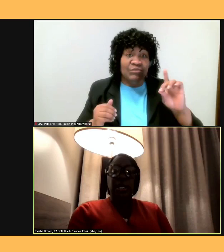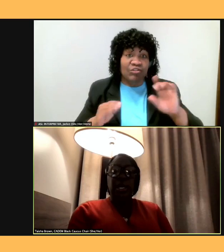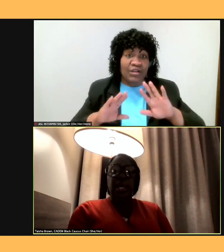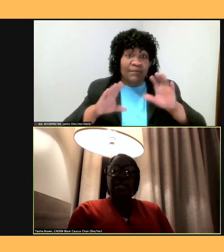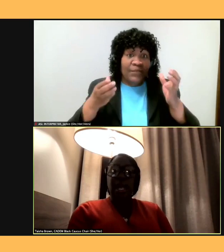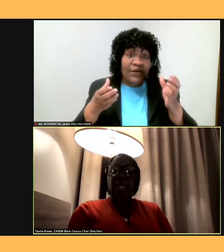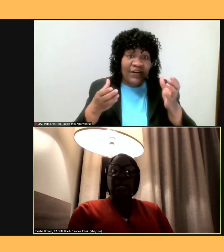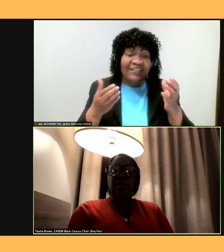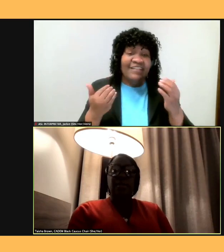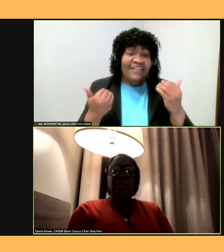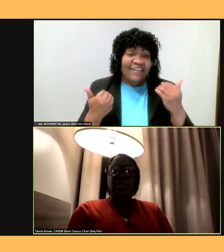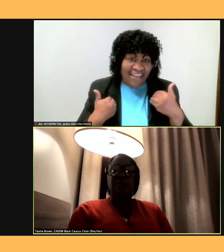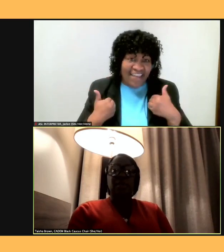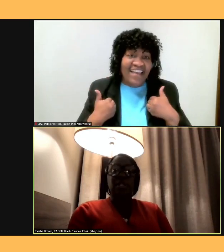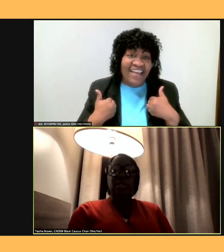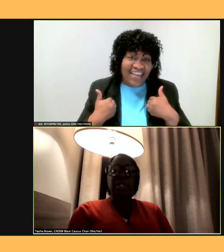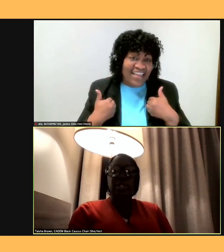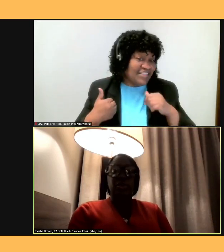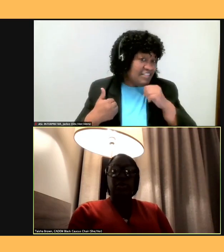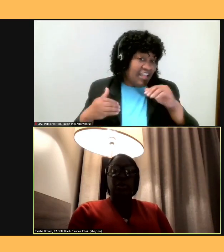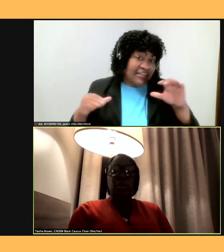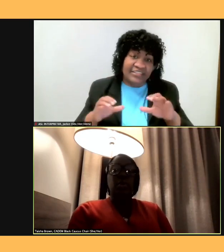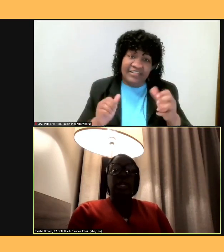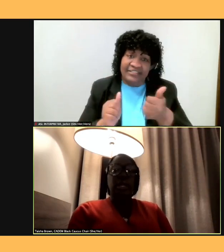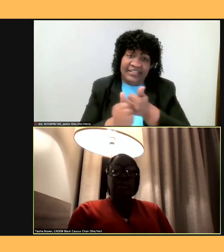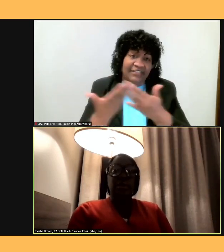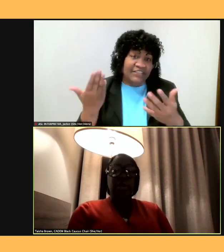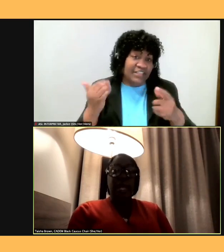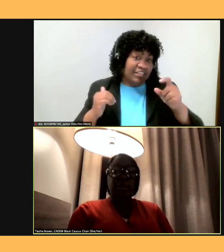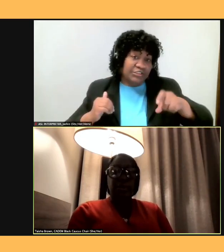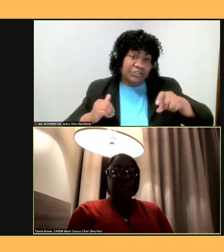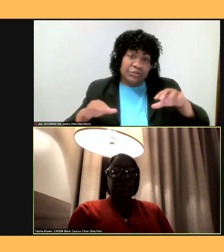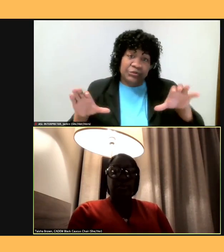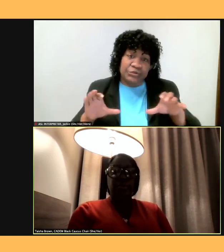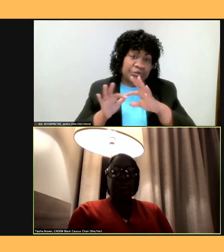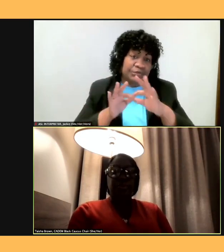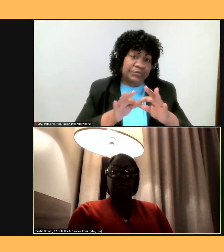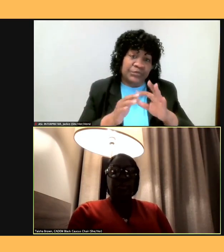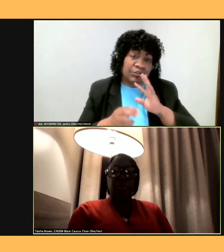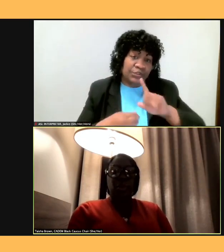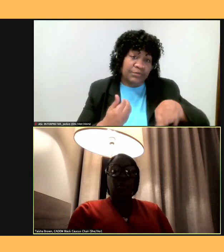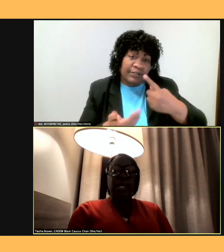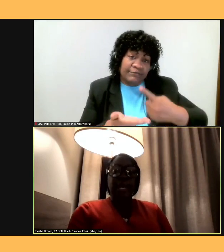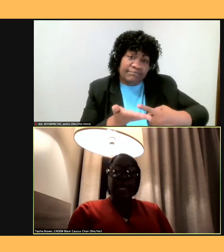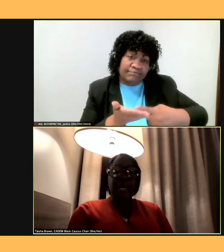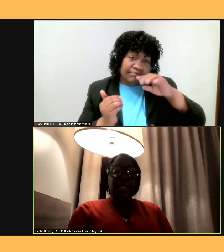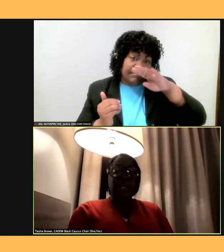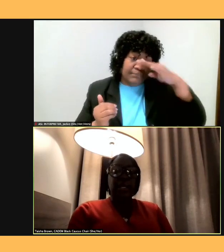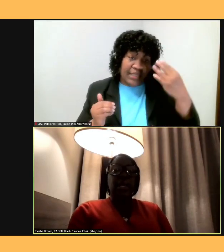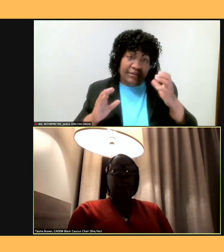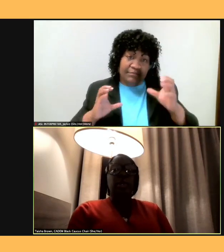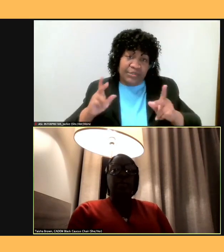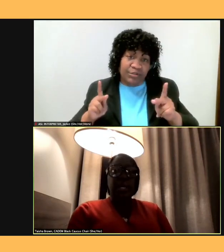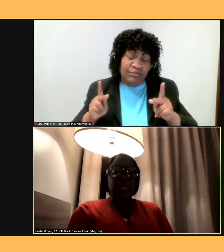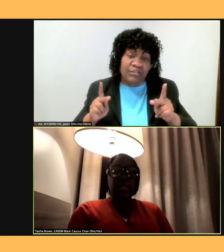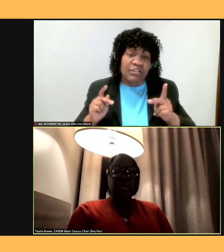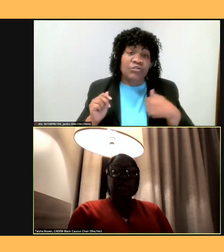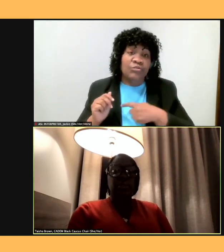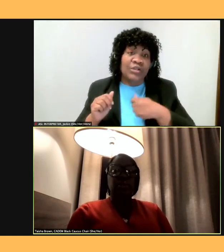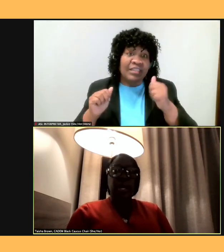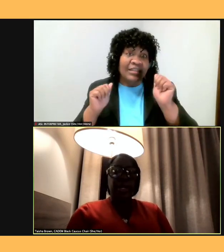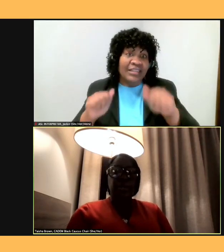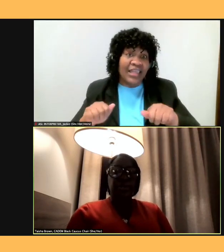lived up to the fullest potential when it comes to Black people. We can and we must do better.